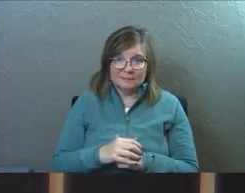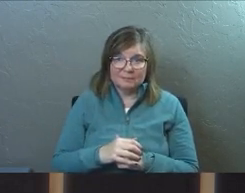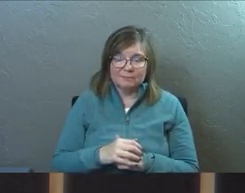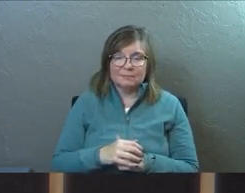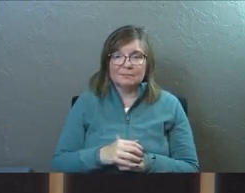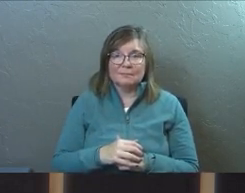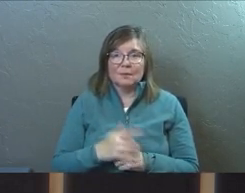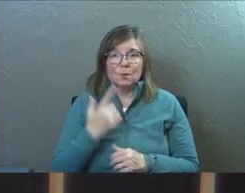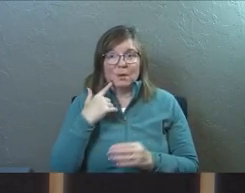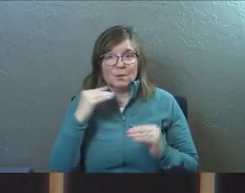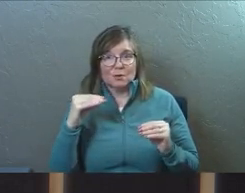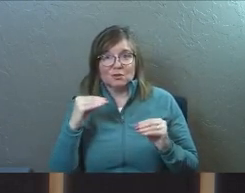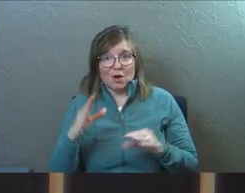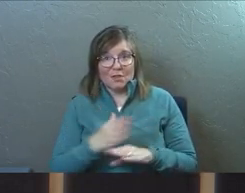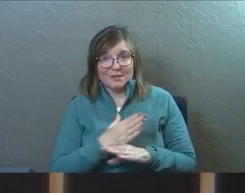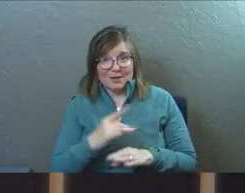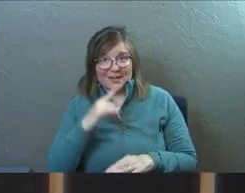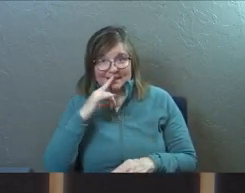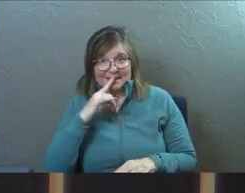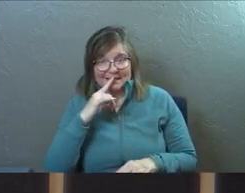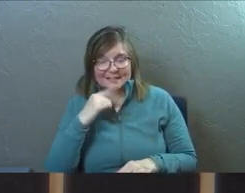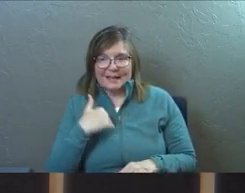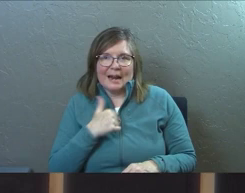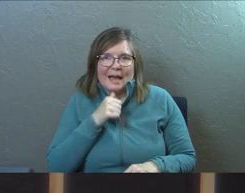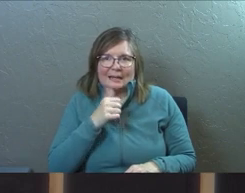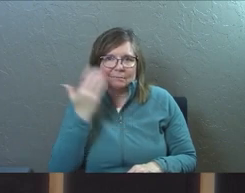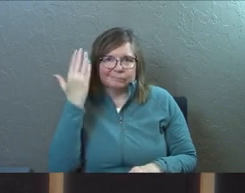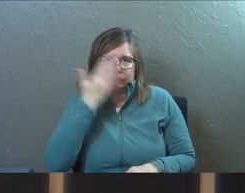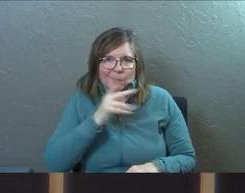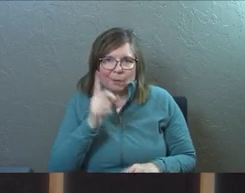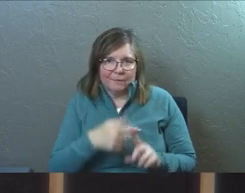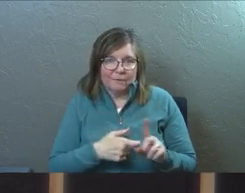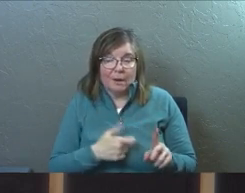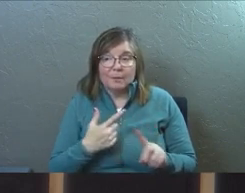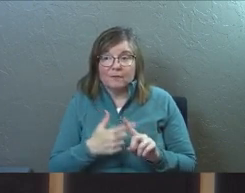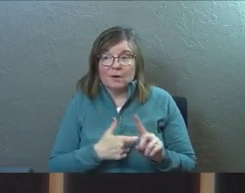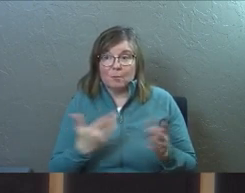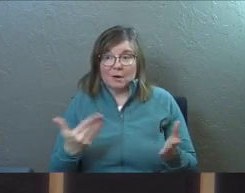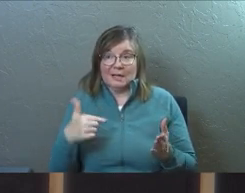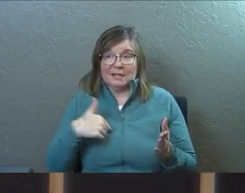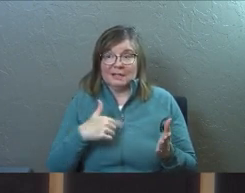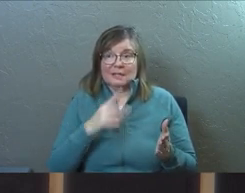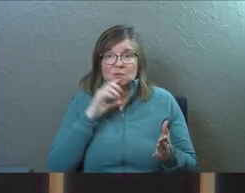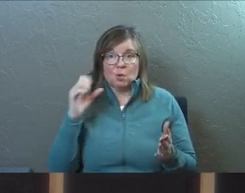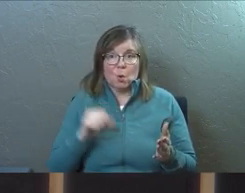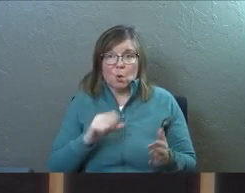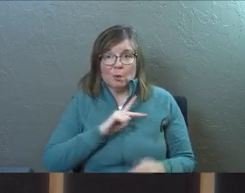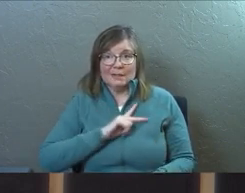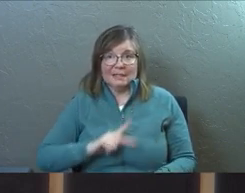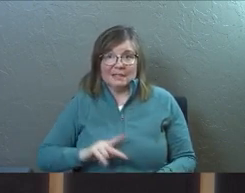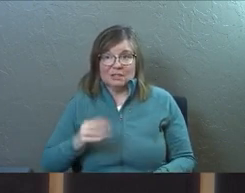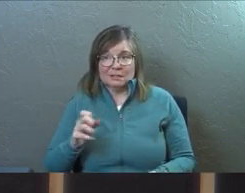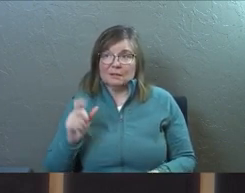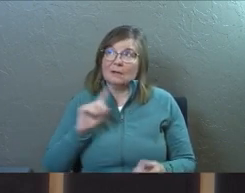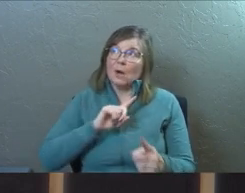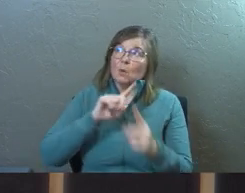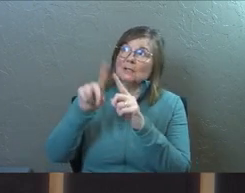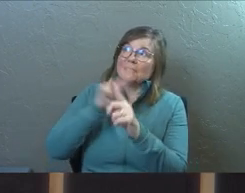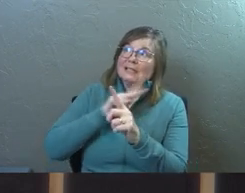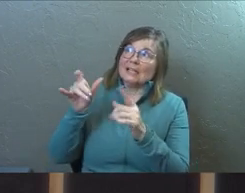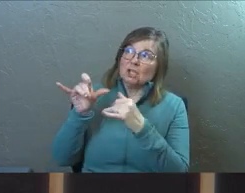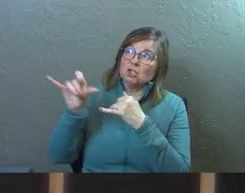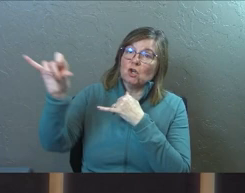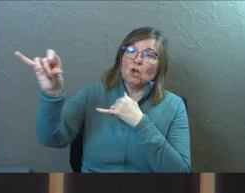God, we were taught this song as kids, and I didn't even know where it came from. It came from right here, and it's in old King James. Now unto the king